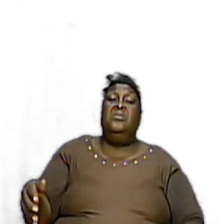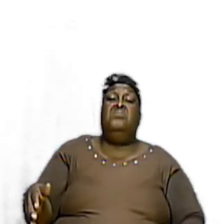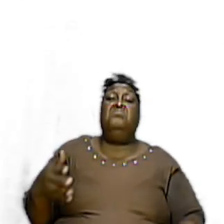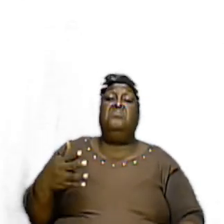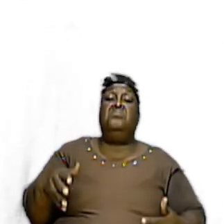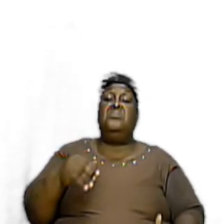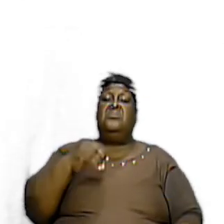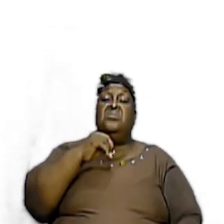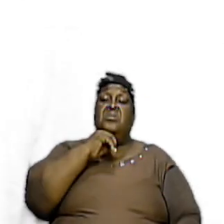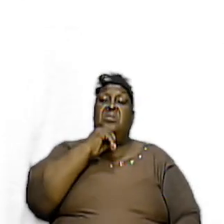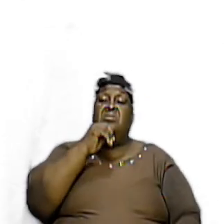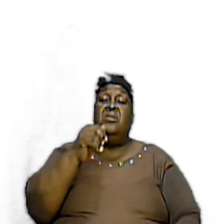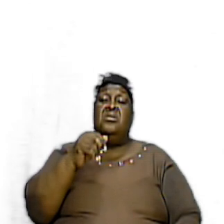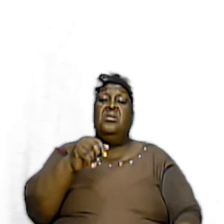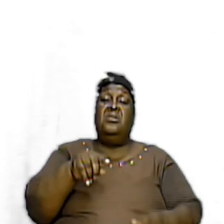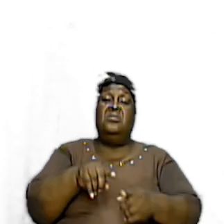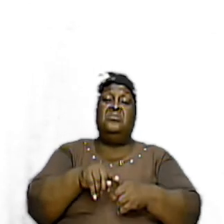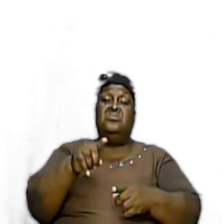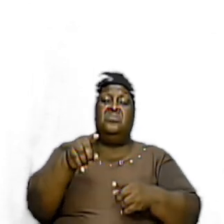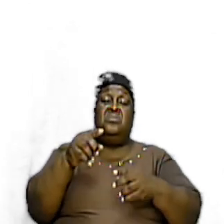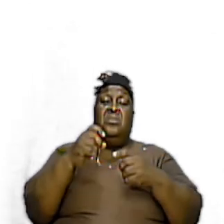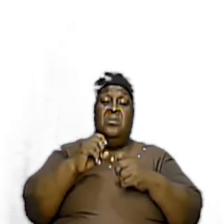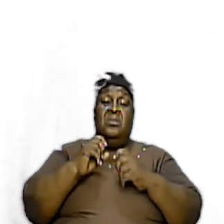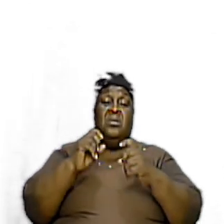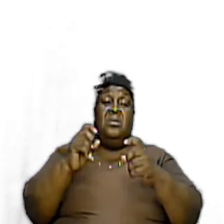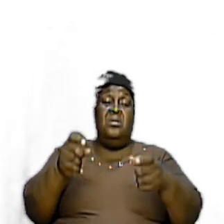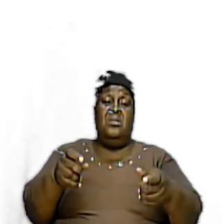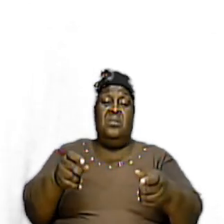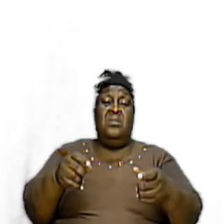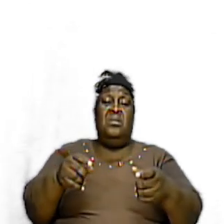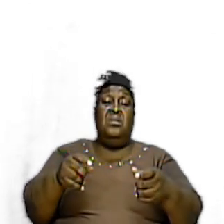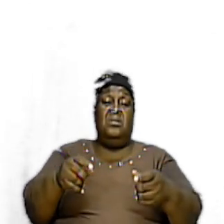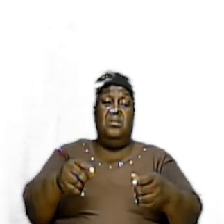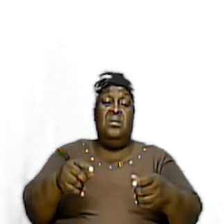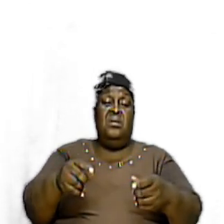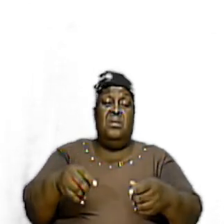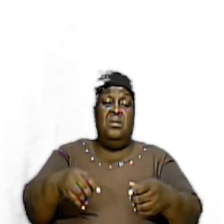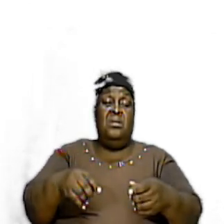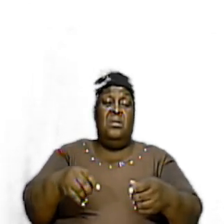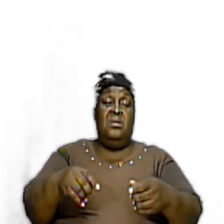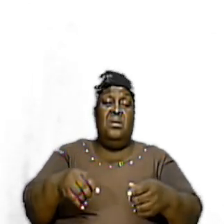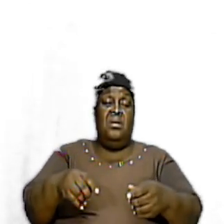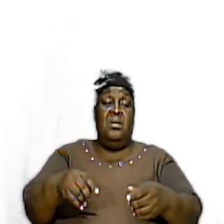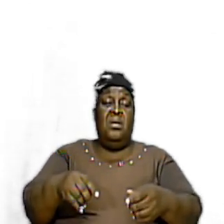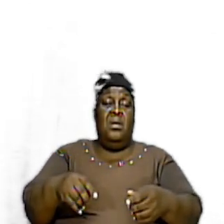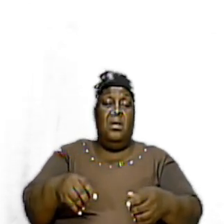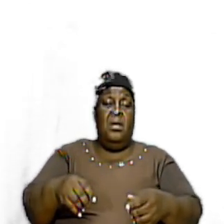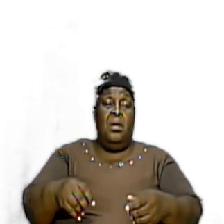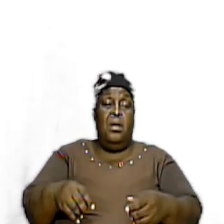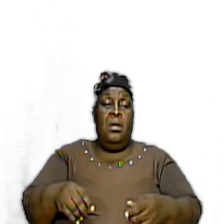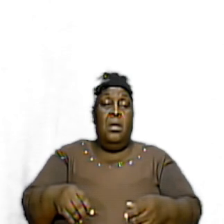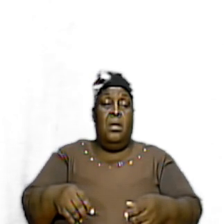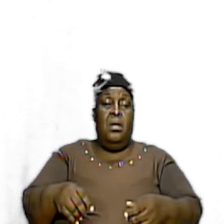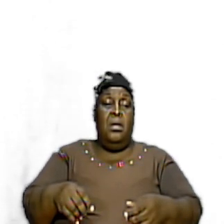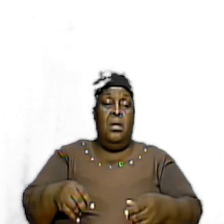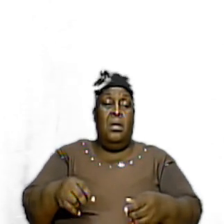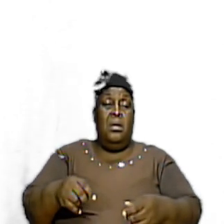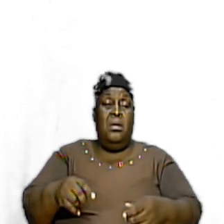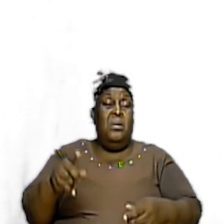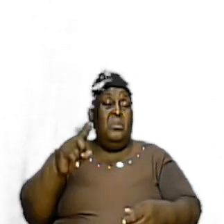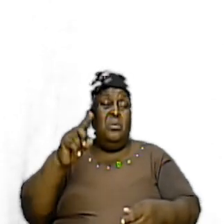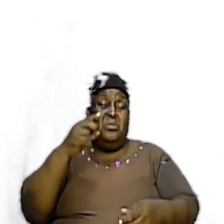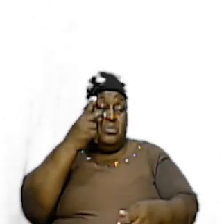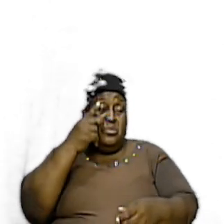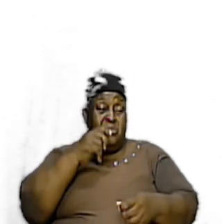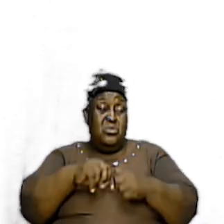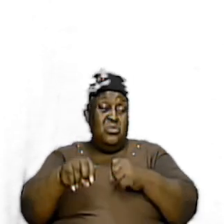precise order but the things that are required are necessary and so we